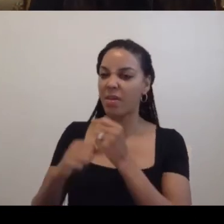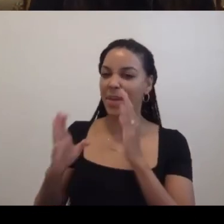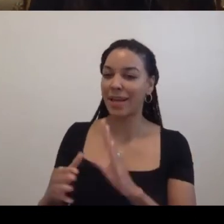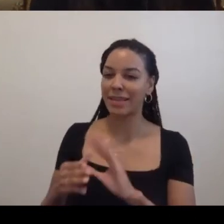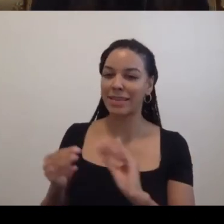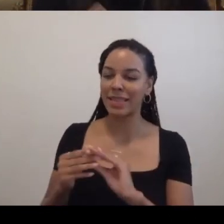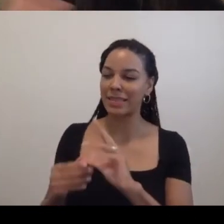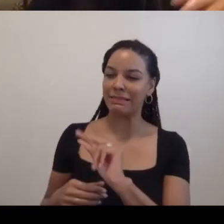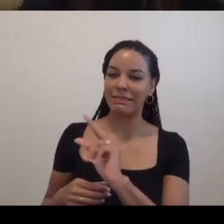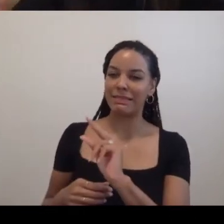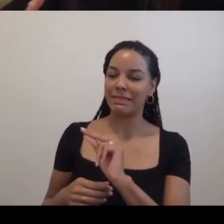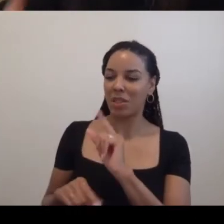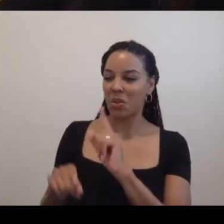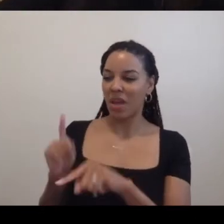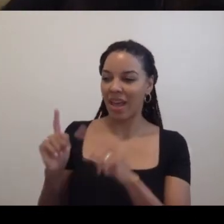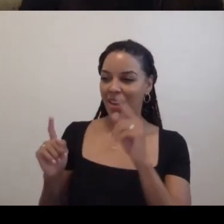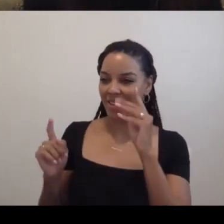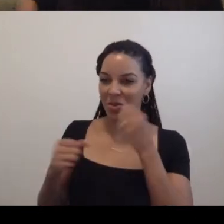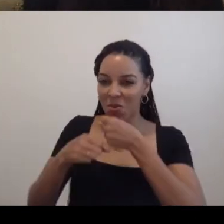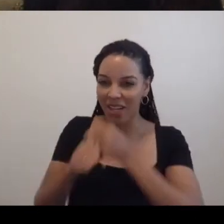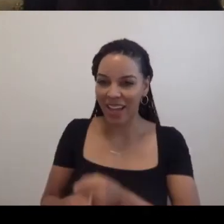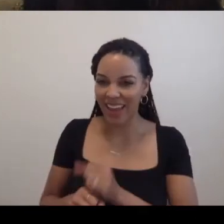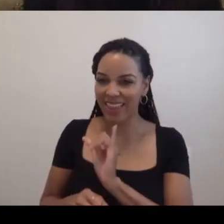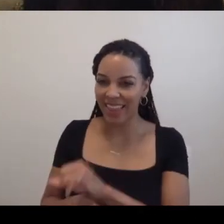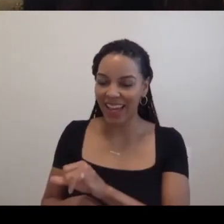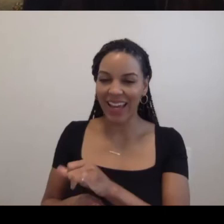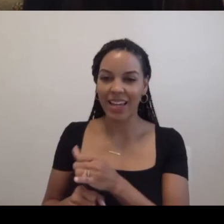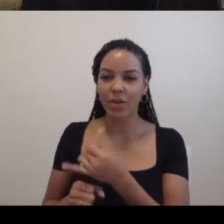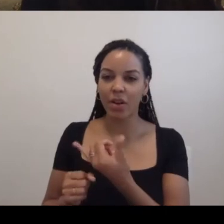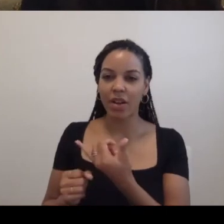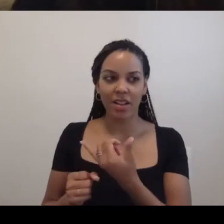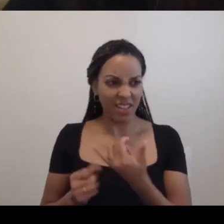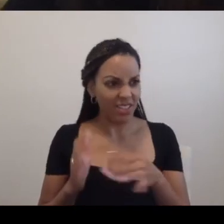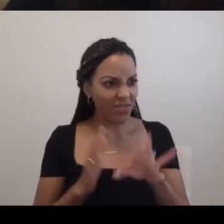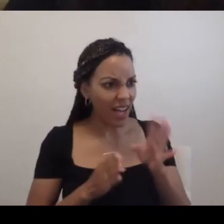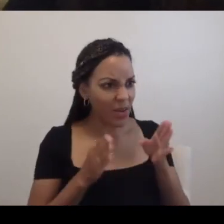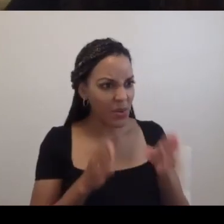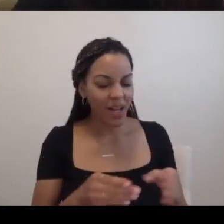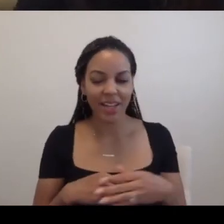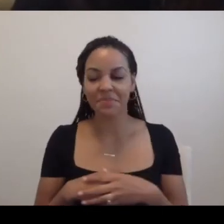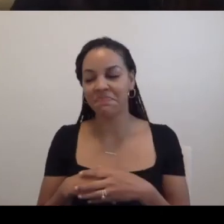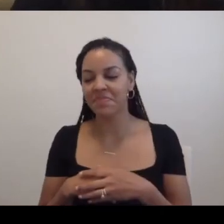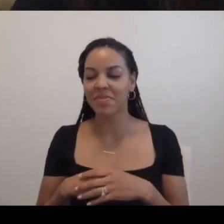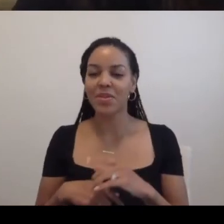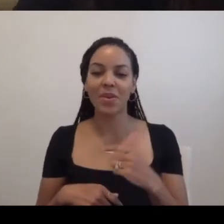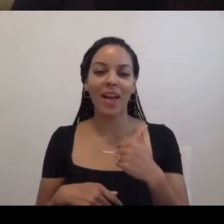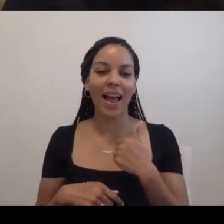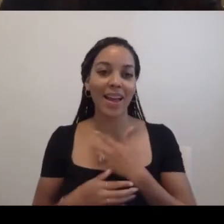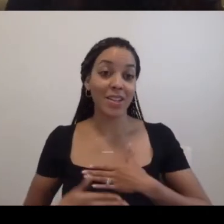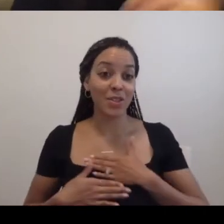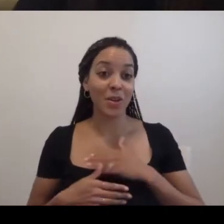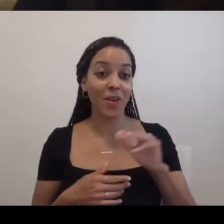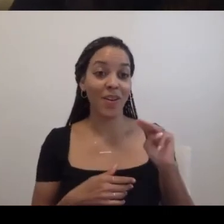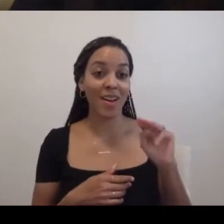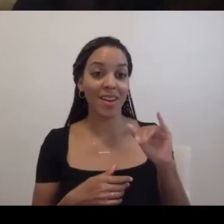there's no way to create such a thing. Let's, well, let's find the way. I mean, I've pretty much enjoyed what Meryl said, I